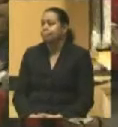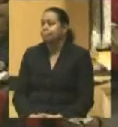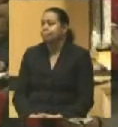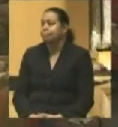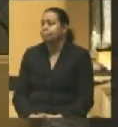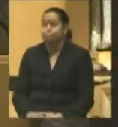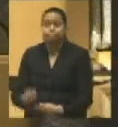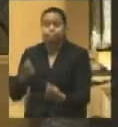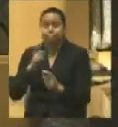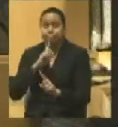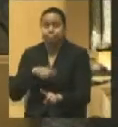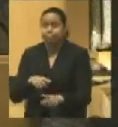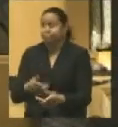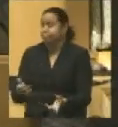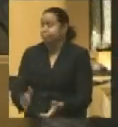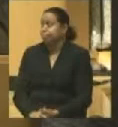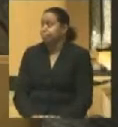So, I can take questions if you have them.